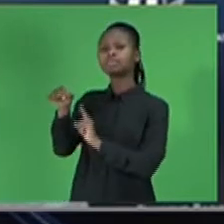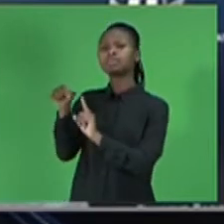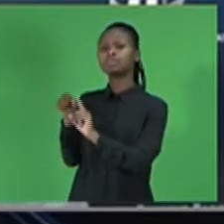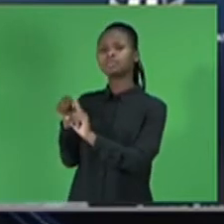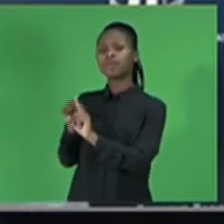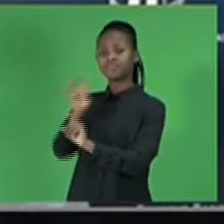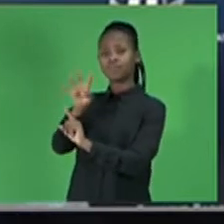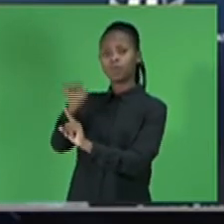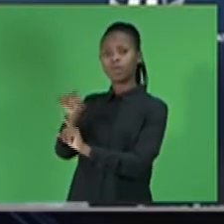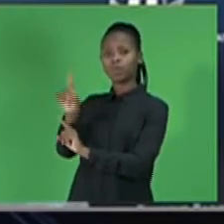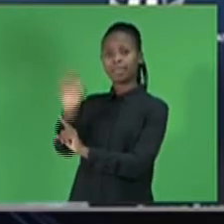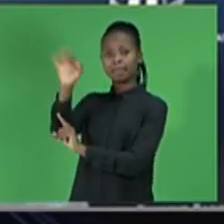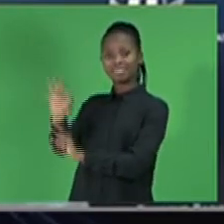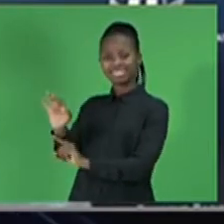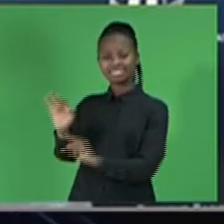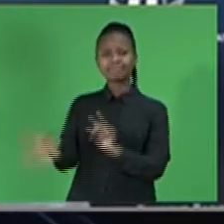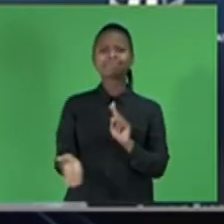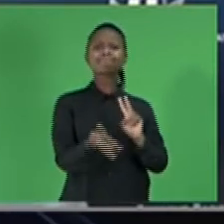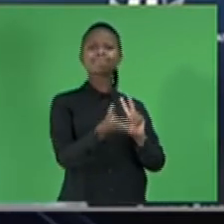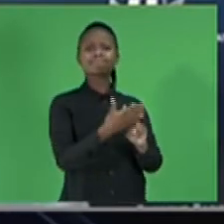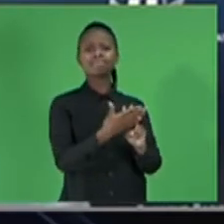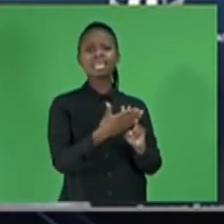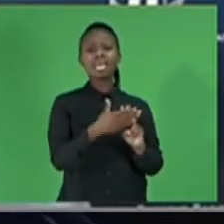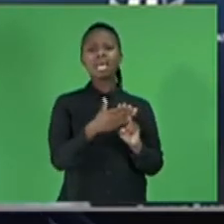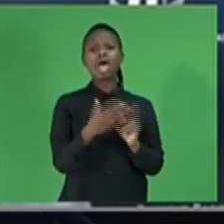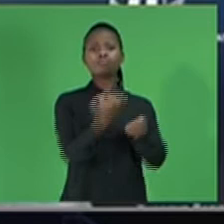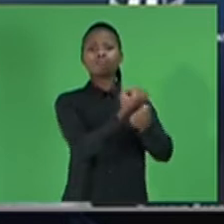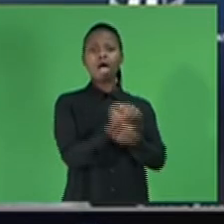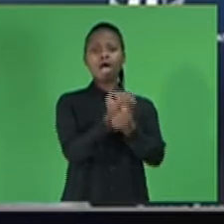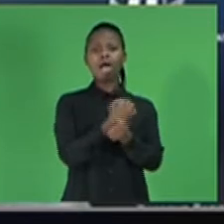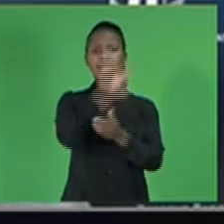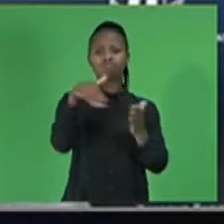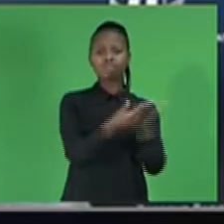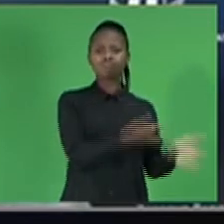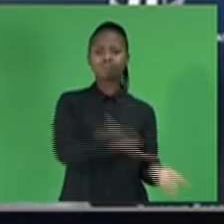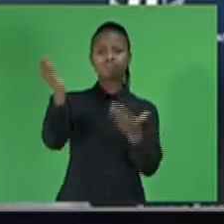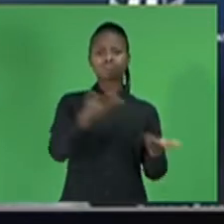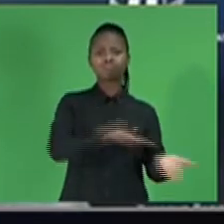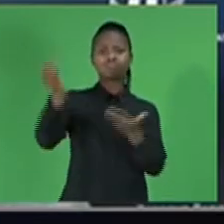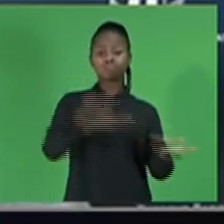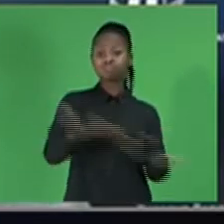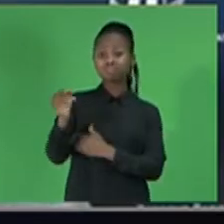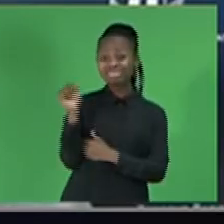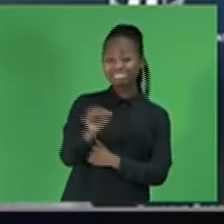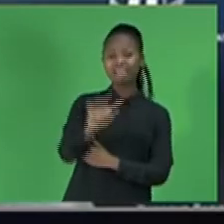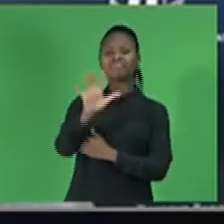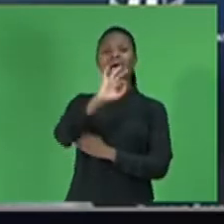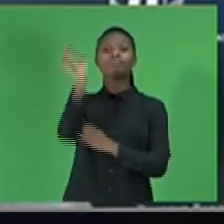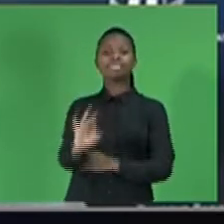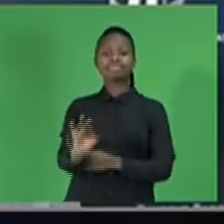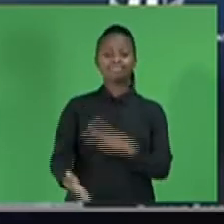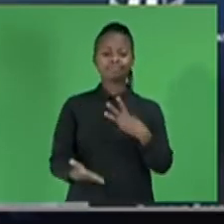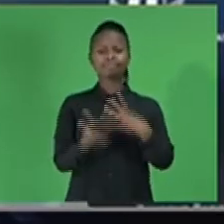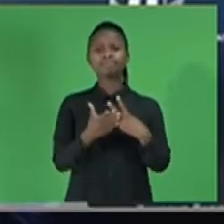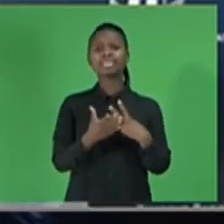transport fell by 5.0%, and retail output was down by 11.2%. The